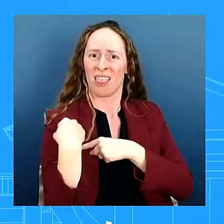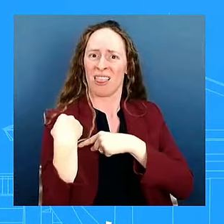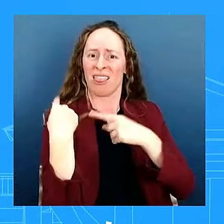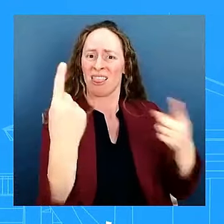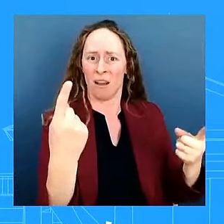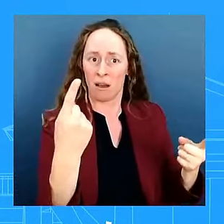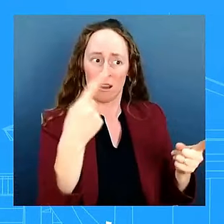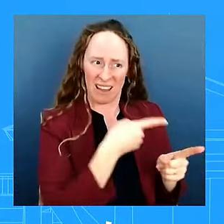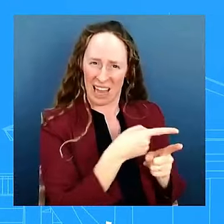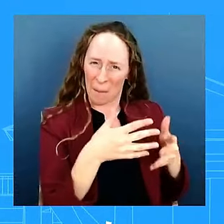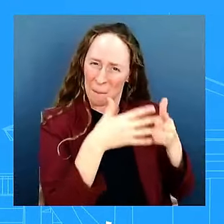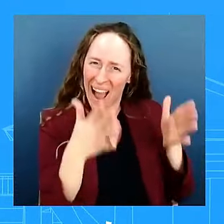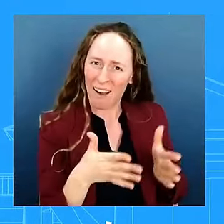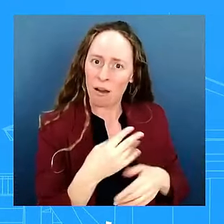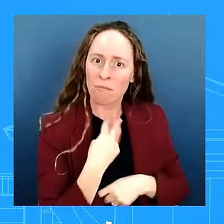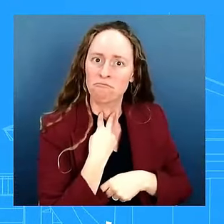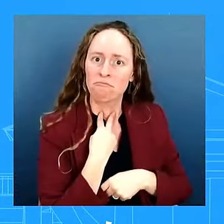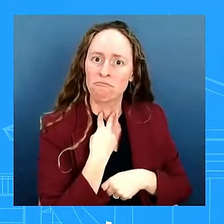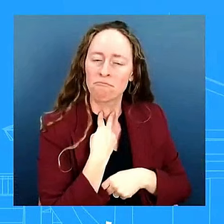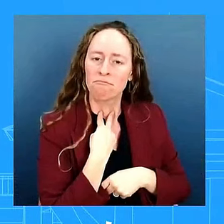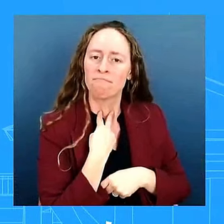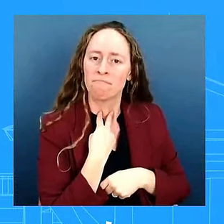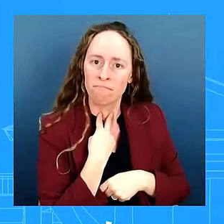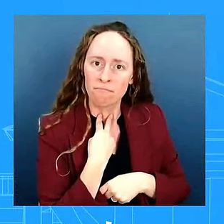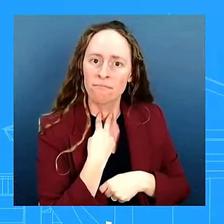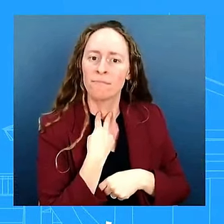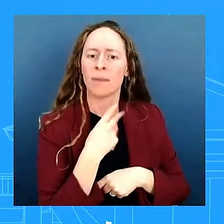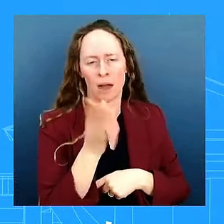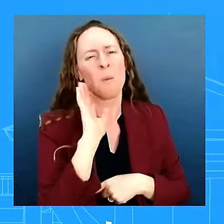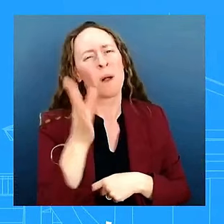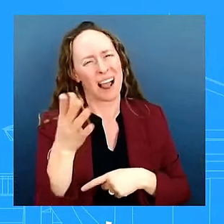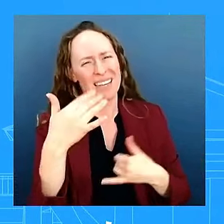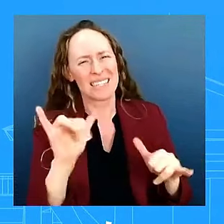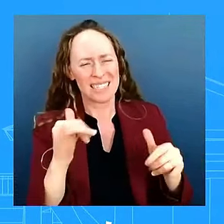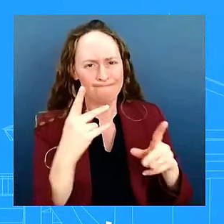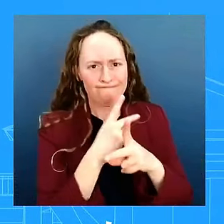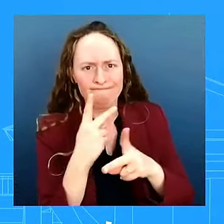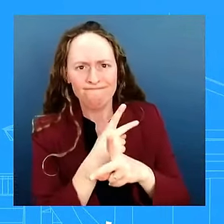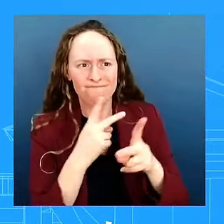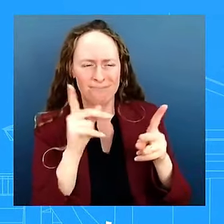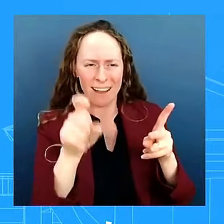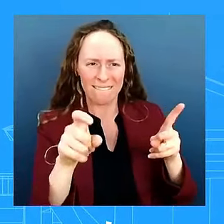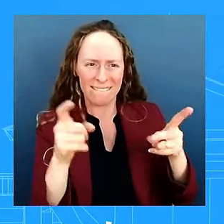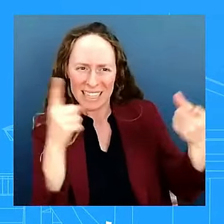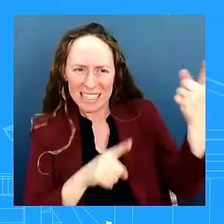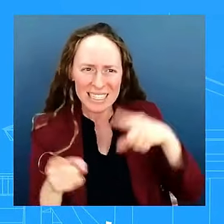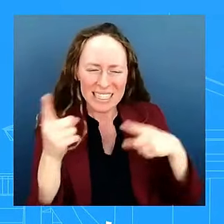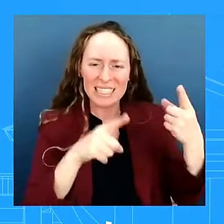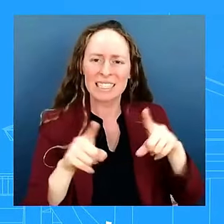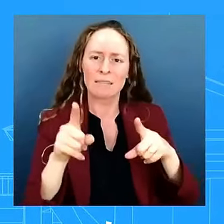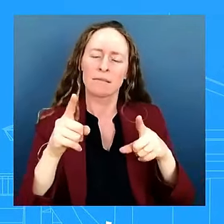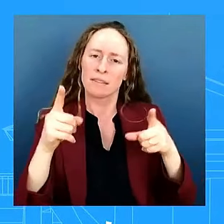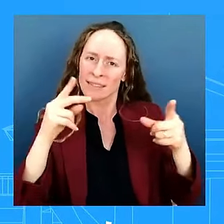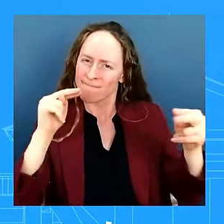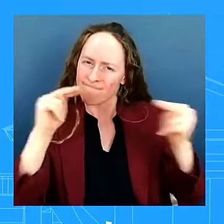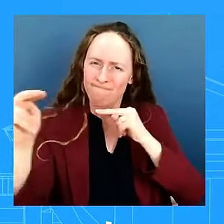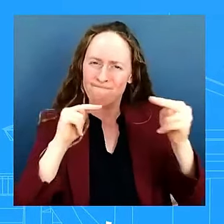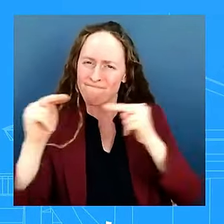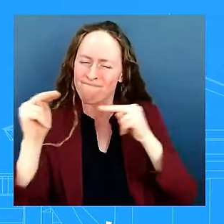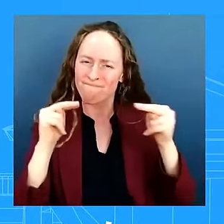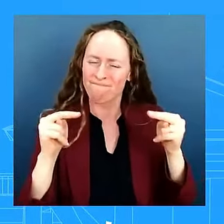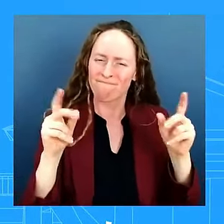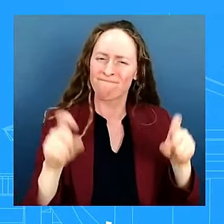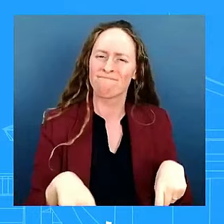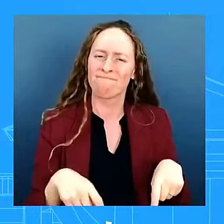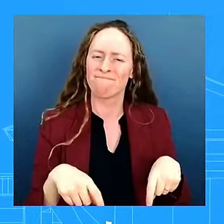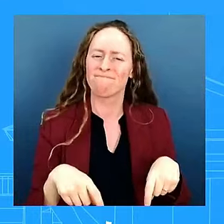we're going to continue to do that under the terms of the of the of the deal that's now on the table that's what we're focusing on as you